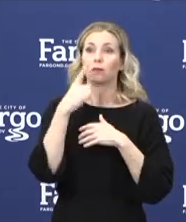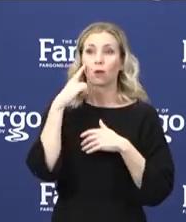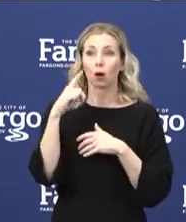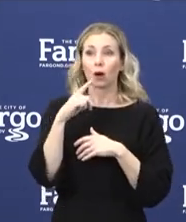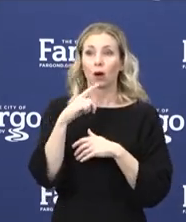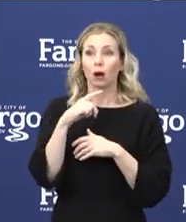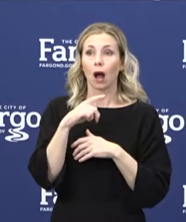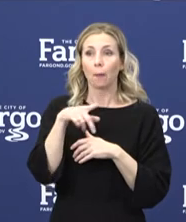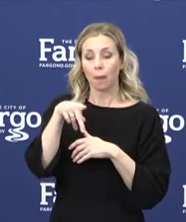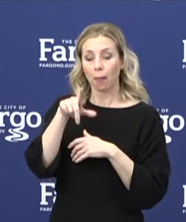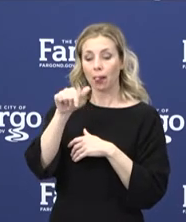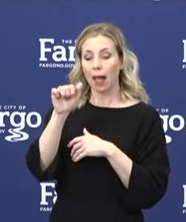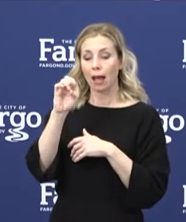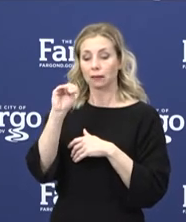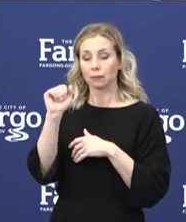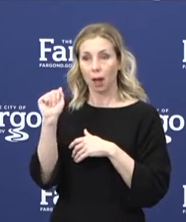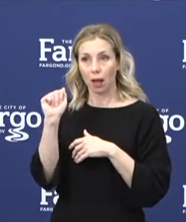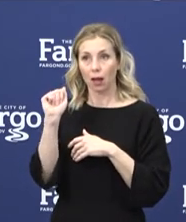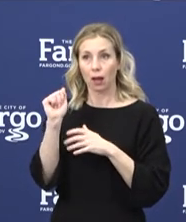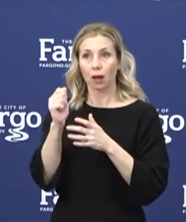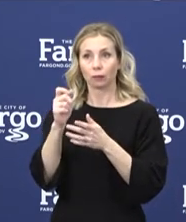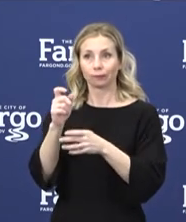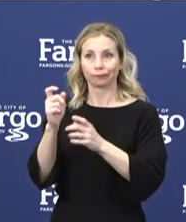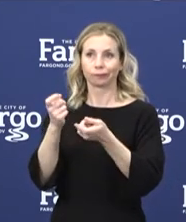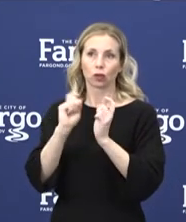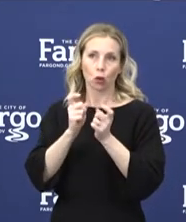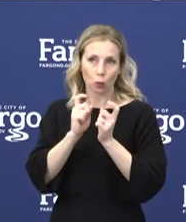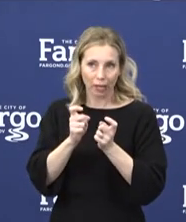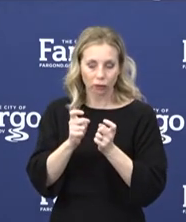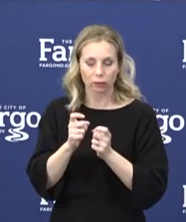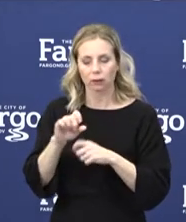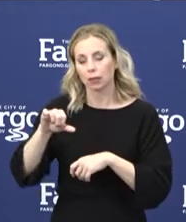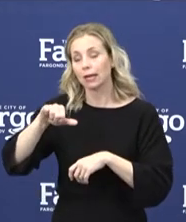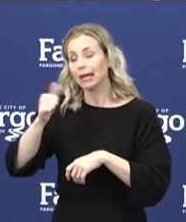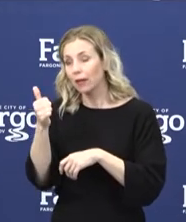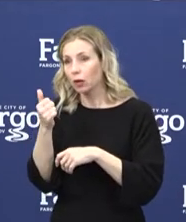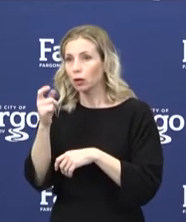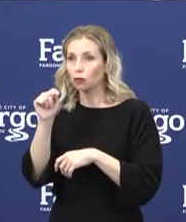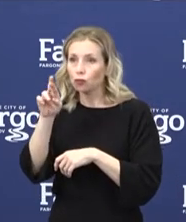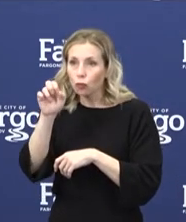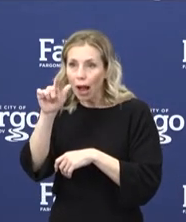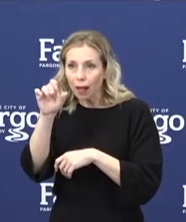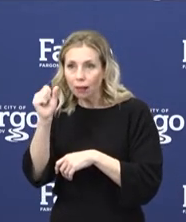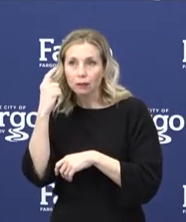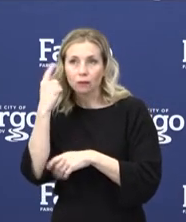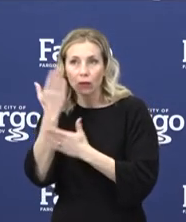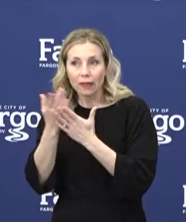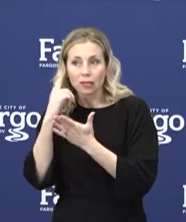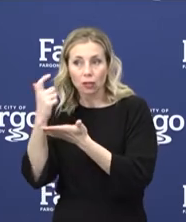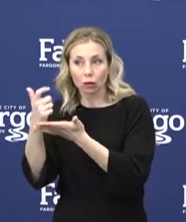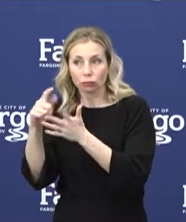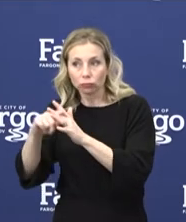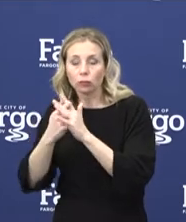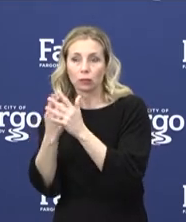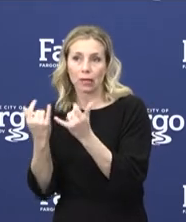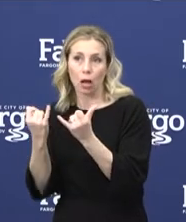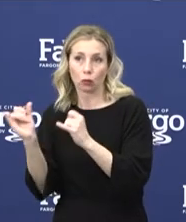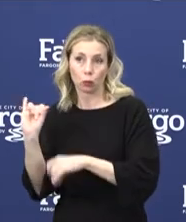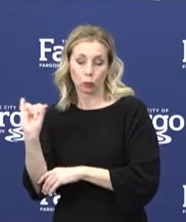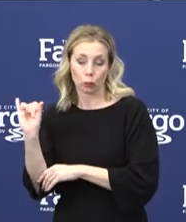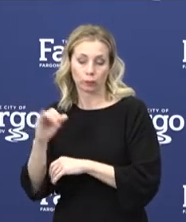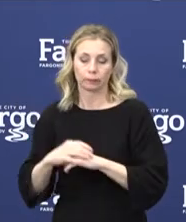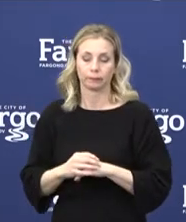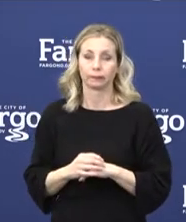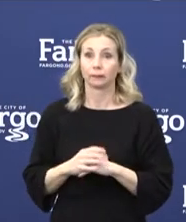plasma received that and other trials are beginning across our footprint as well. I am excited to